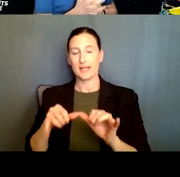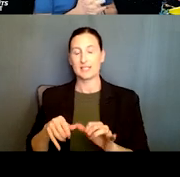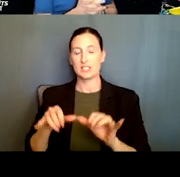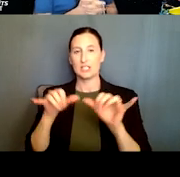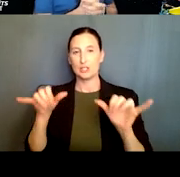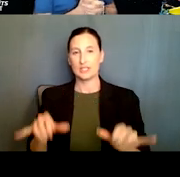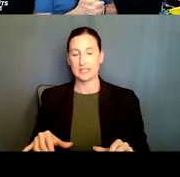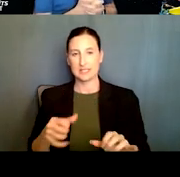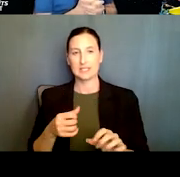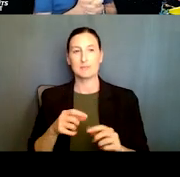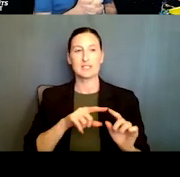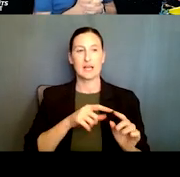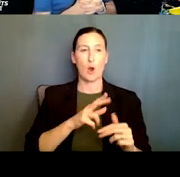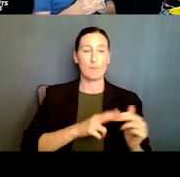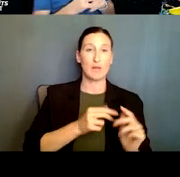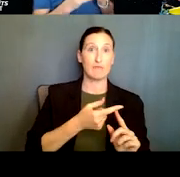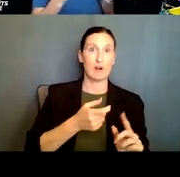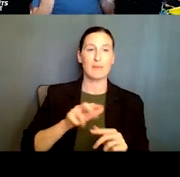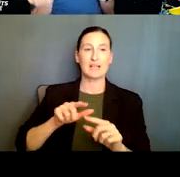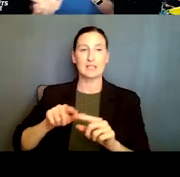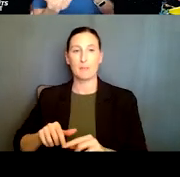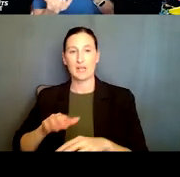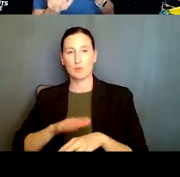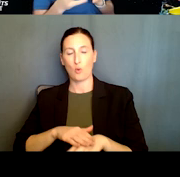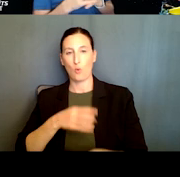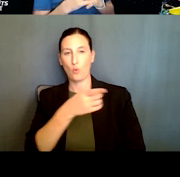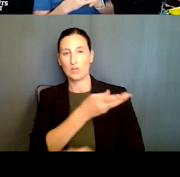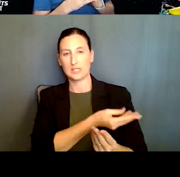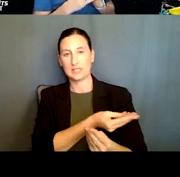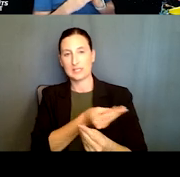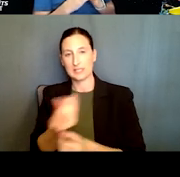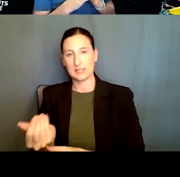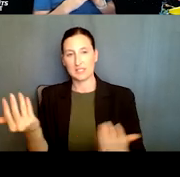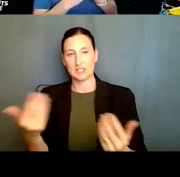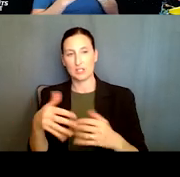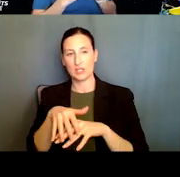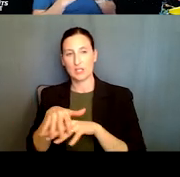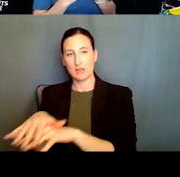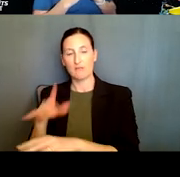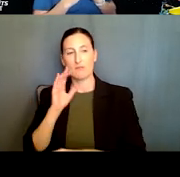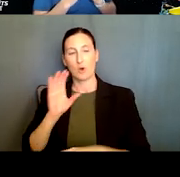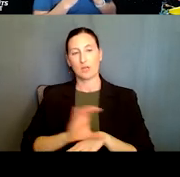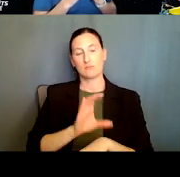depend upon the seamless integration of computation and physical element, okay? So we have some, uh,